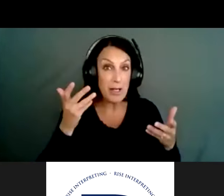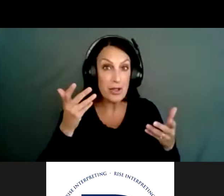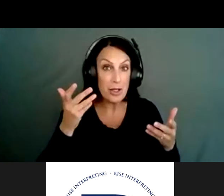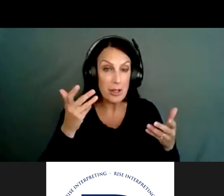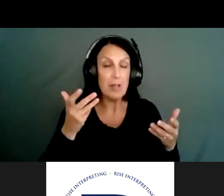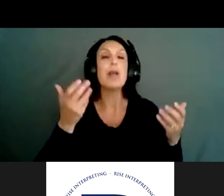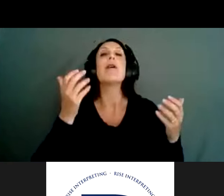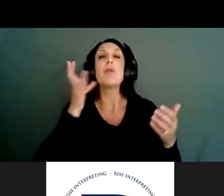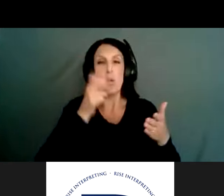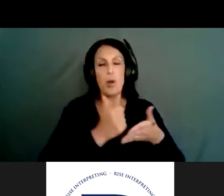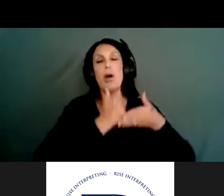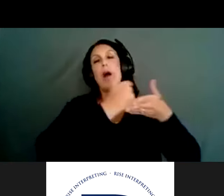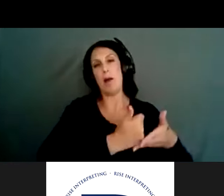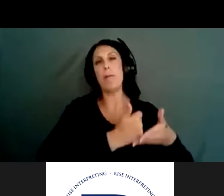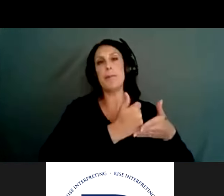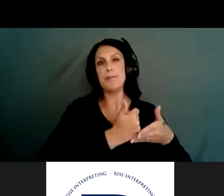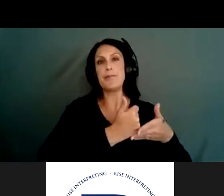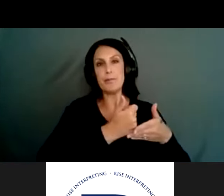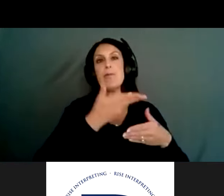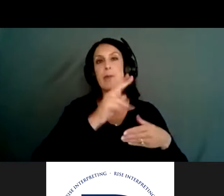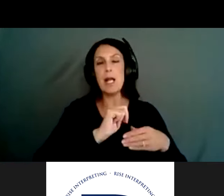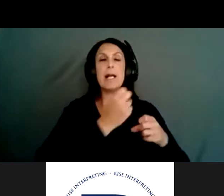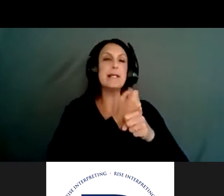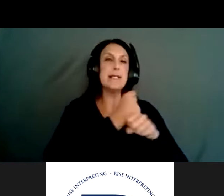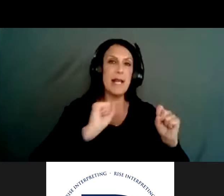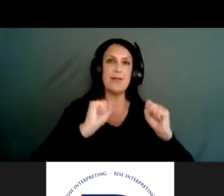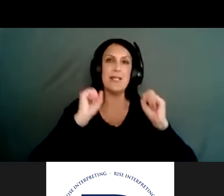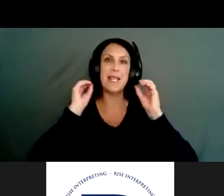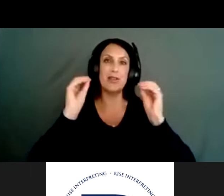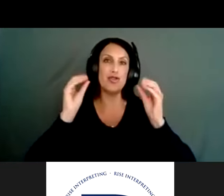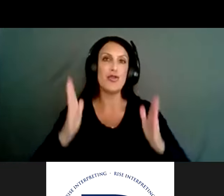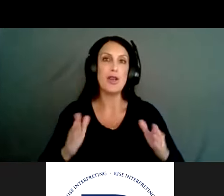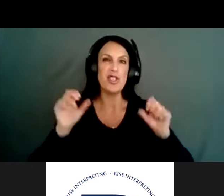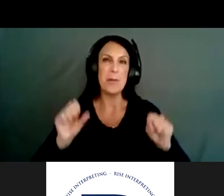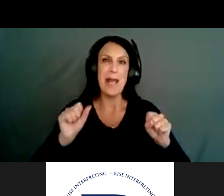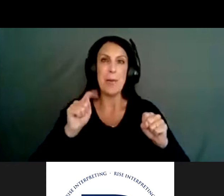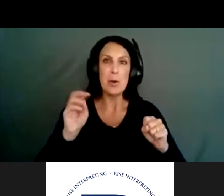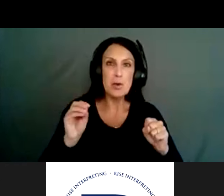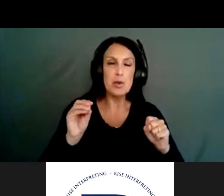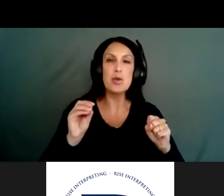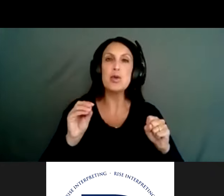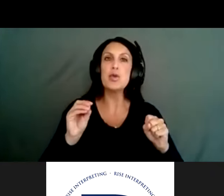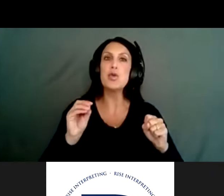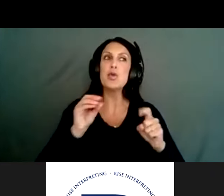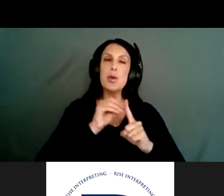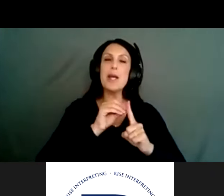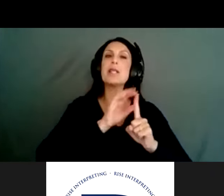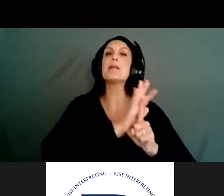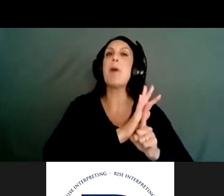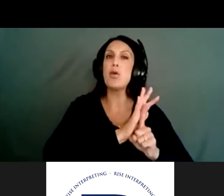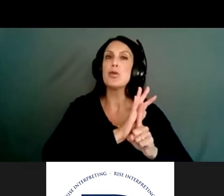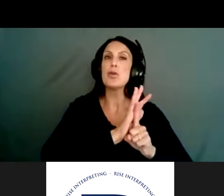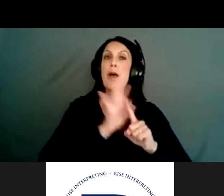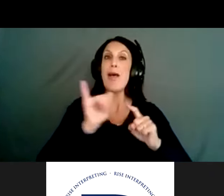of information on firearm safety, their firearm safety instructor, their firearm instructor. So kind of a layered approach.